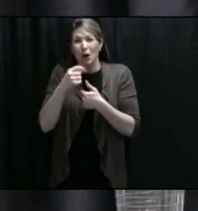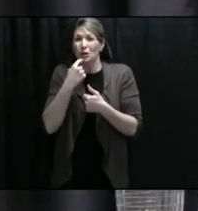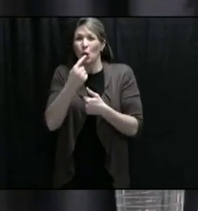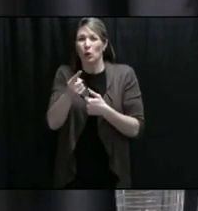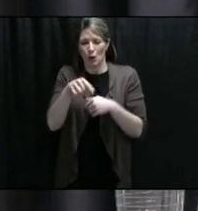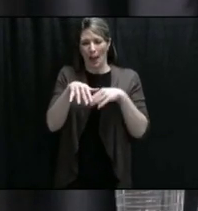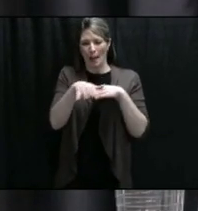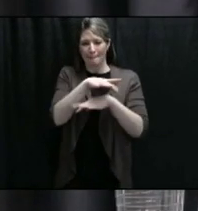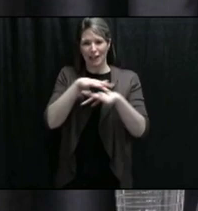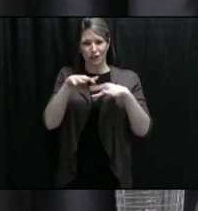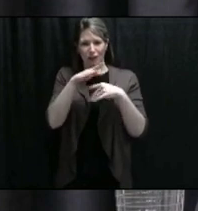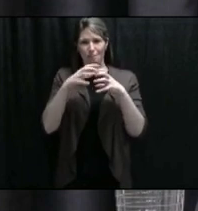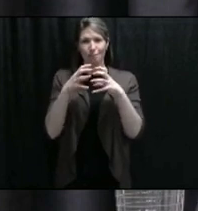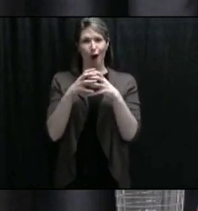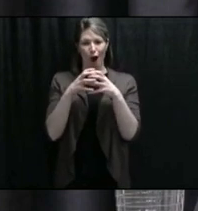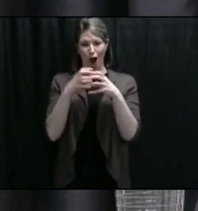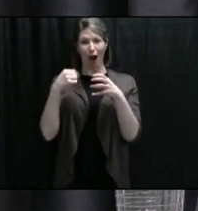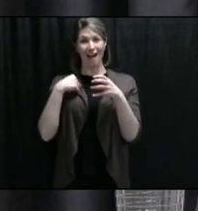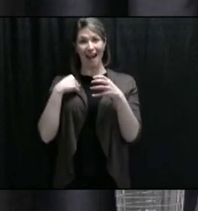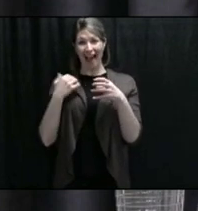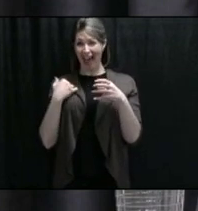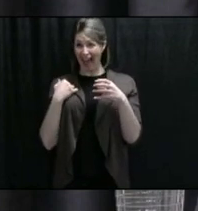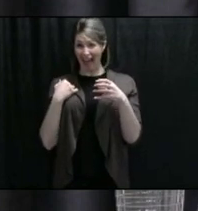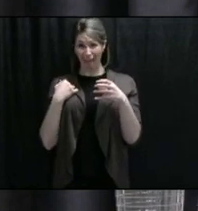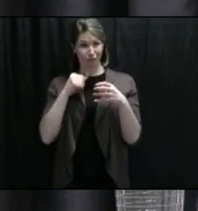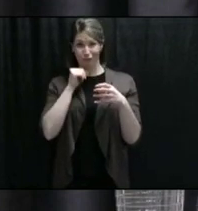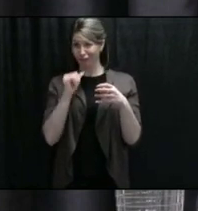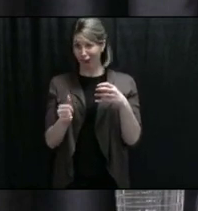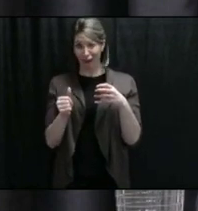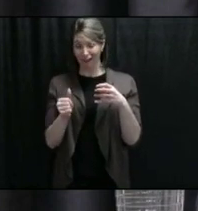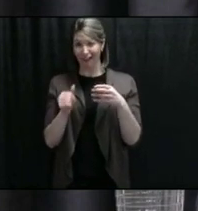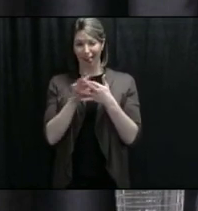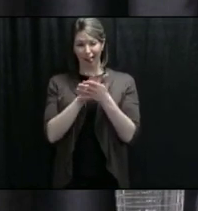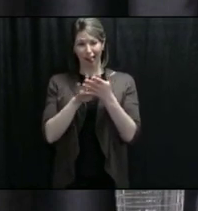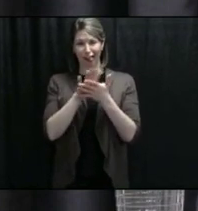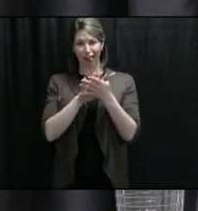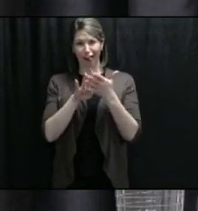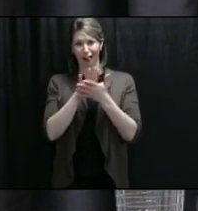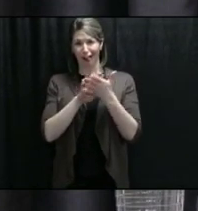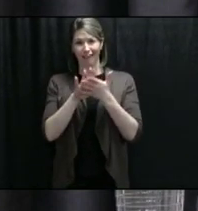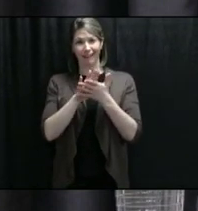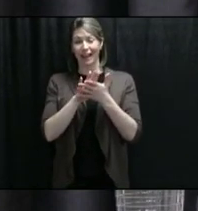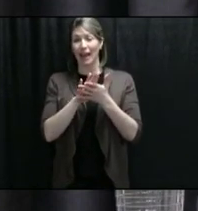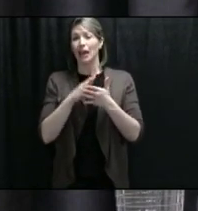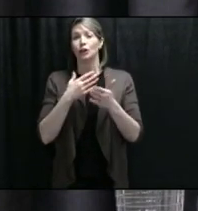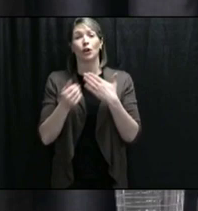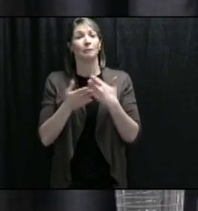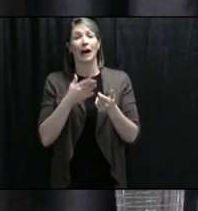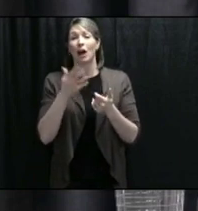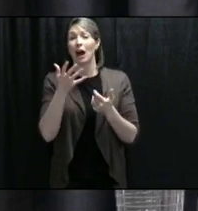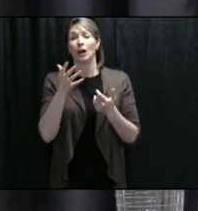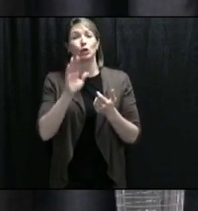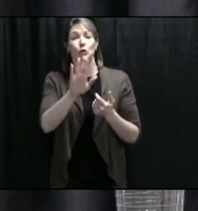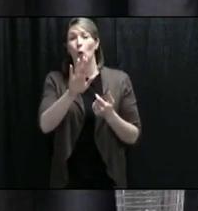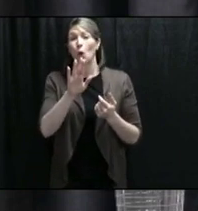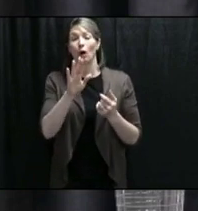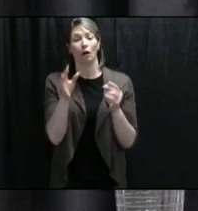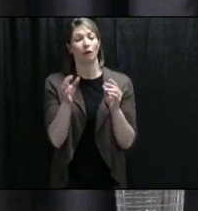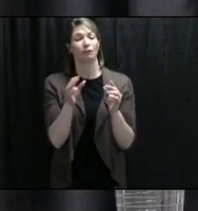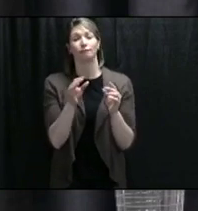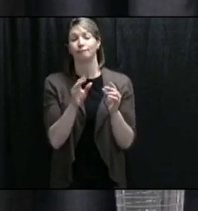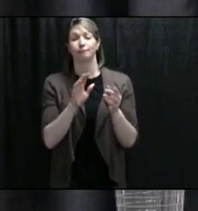We're looking at the future through a glass darkly, whatever analogy you like to use. We are estimating